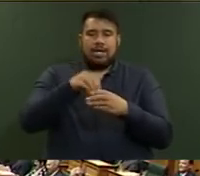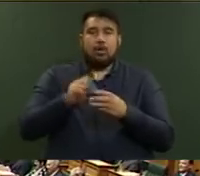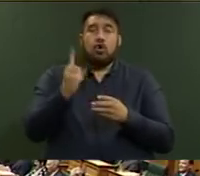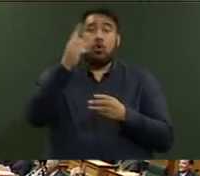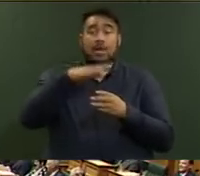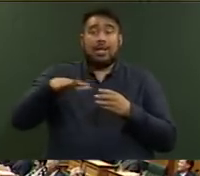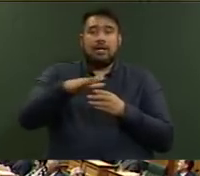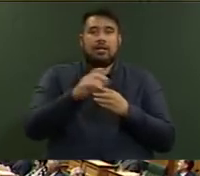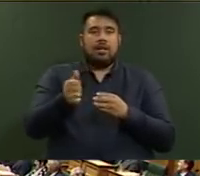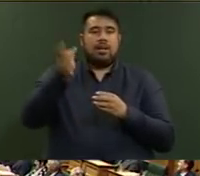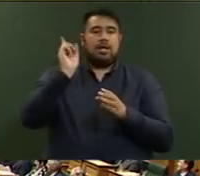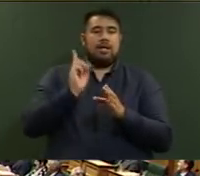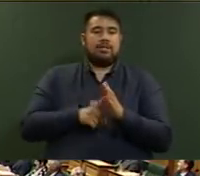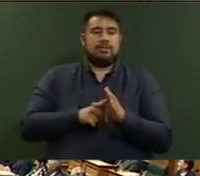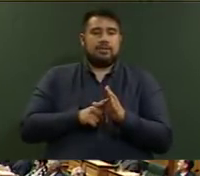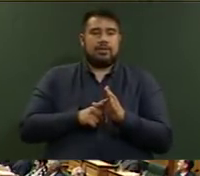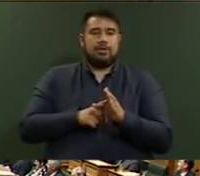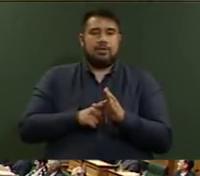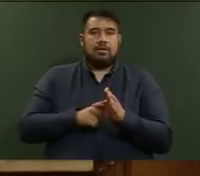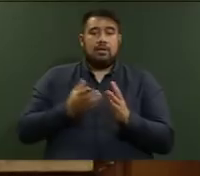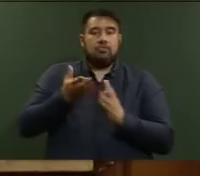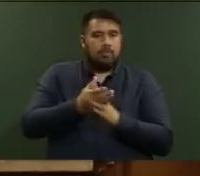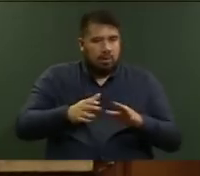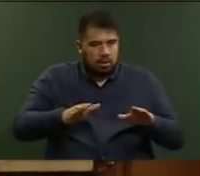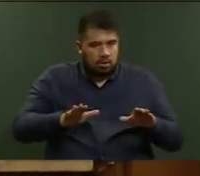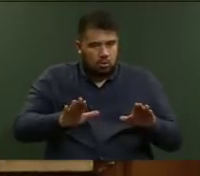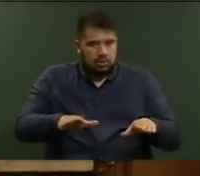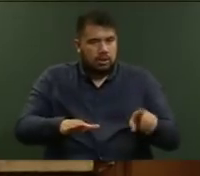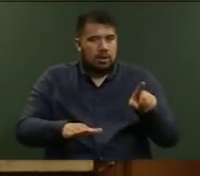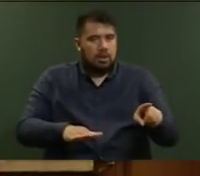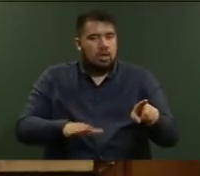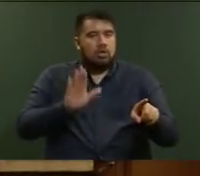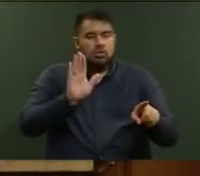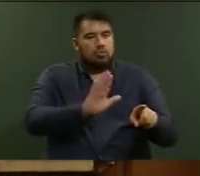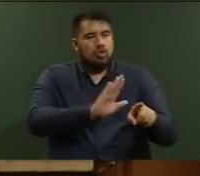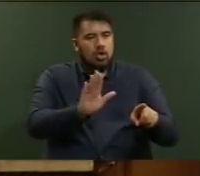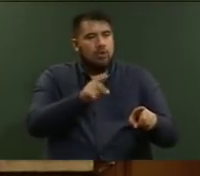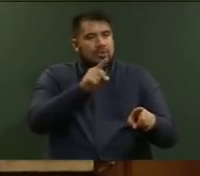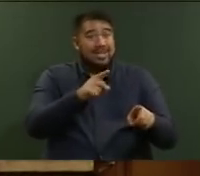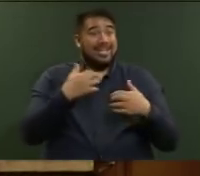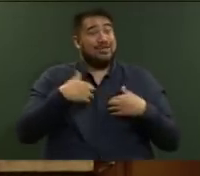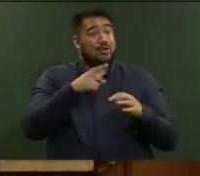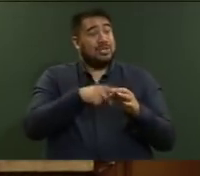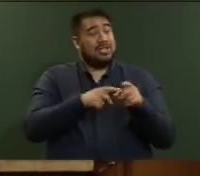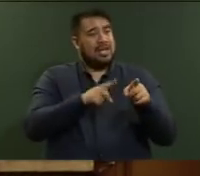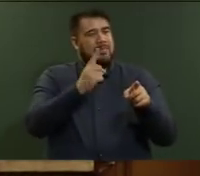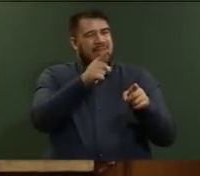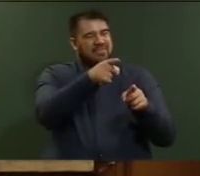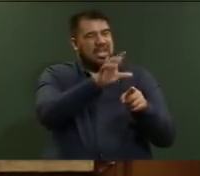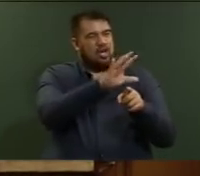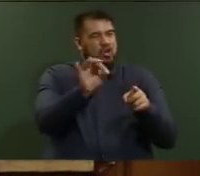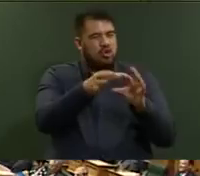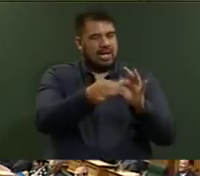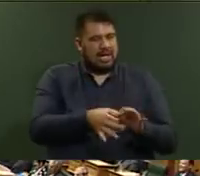Mr no, Order, Order. That might be an interesting question, but it doesn't flow from either the